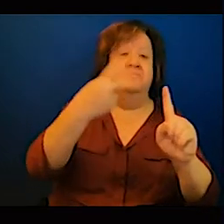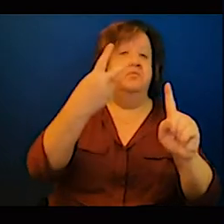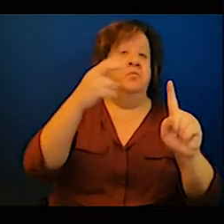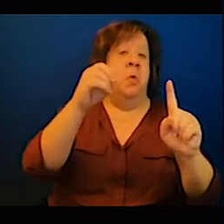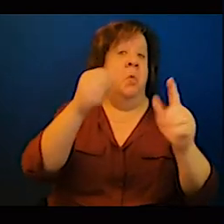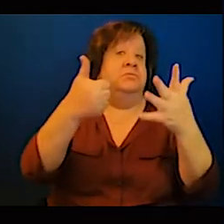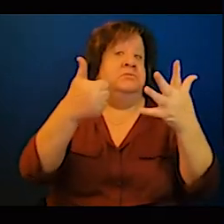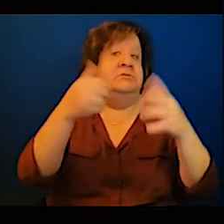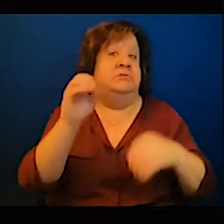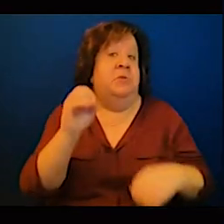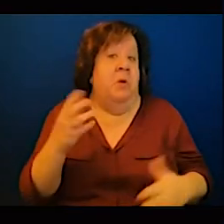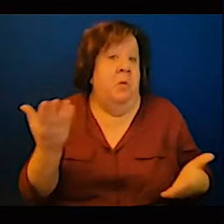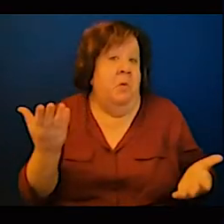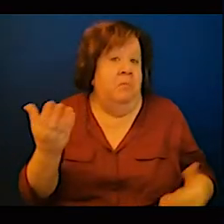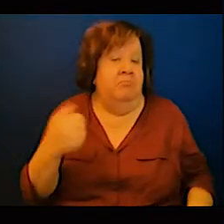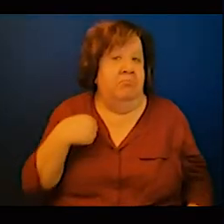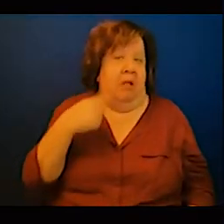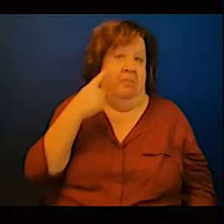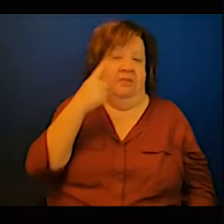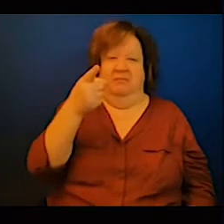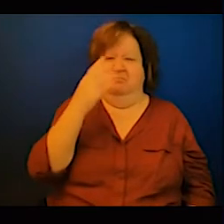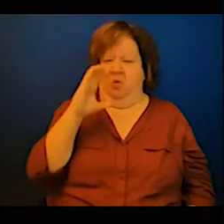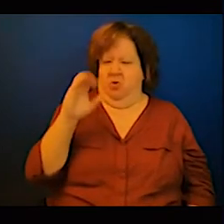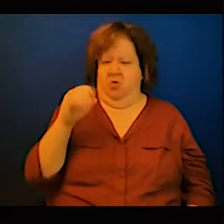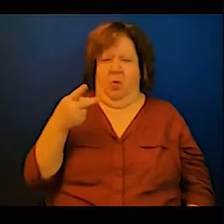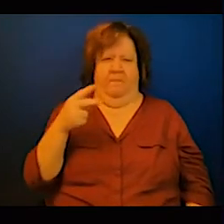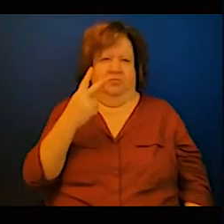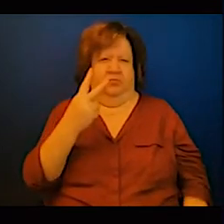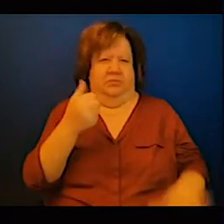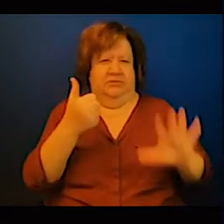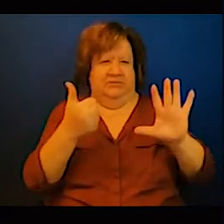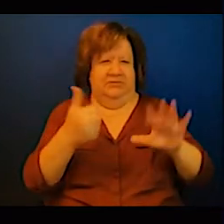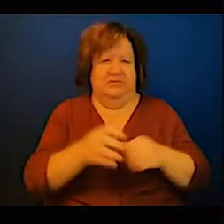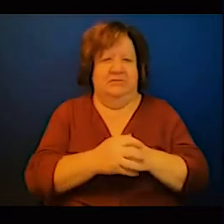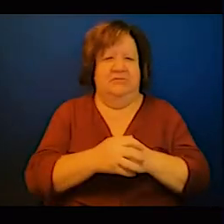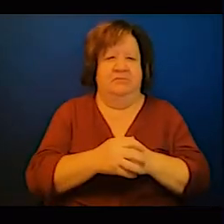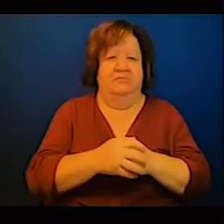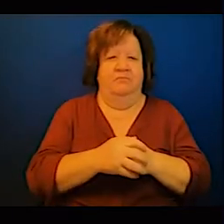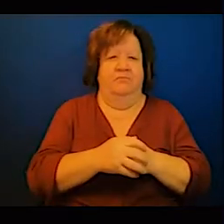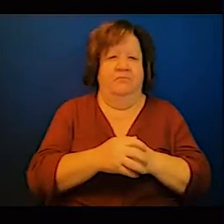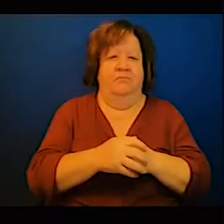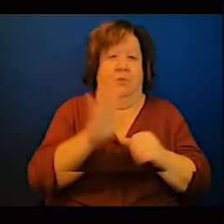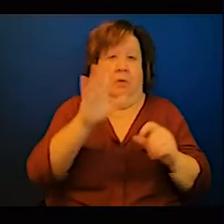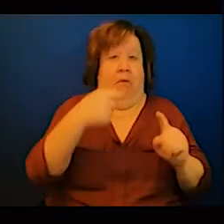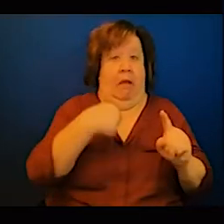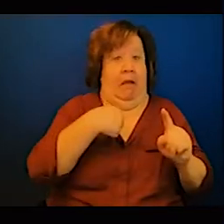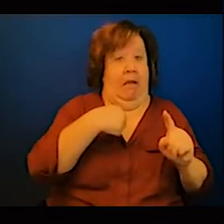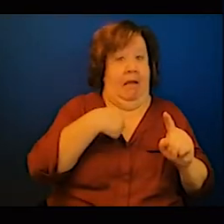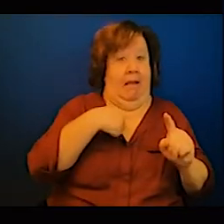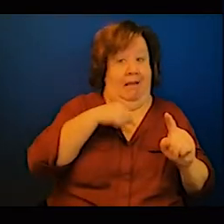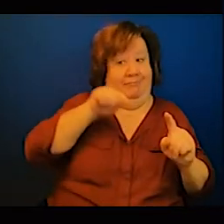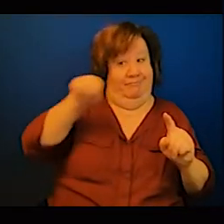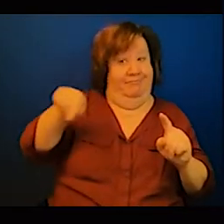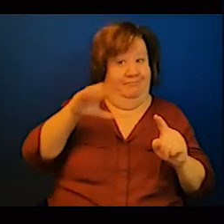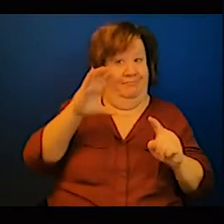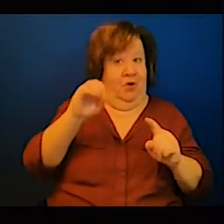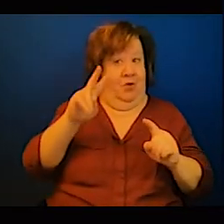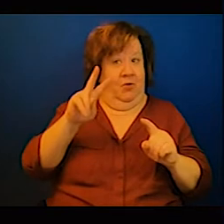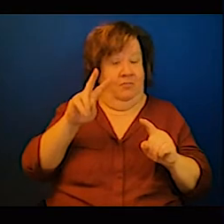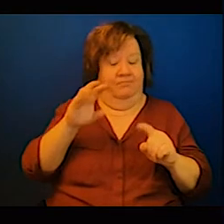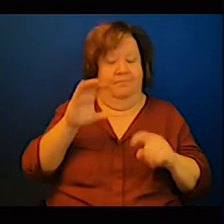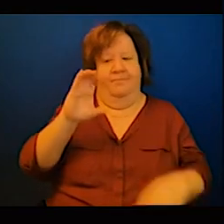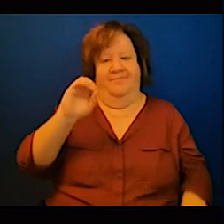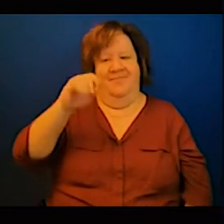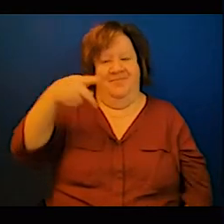are sort of the, the concerns that, that, uh, I have. And, um, I've also heard from, um, a number of representatives